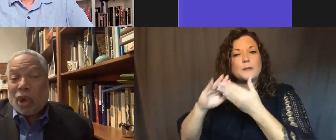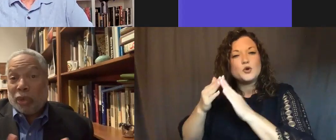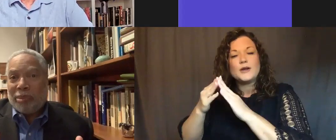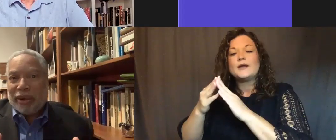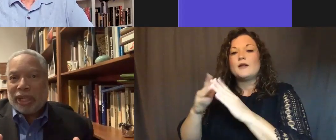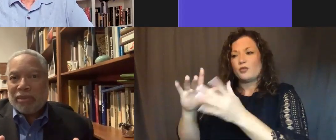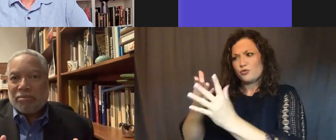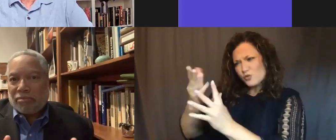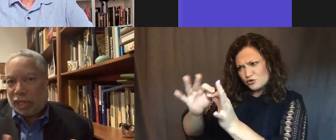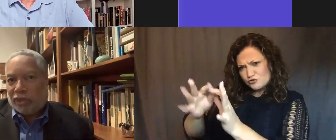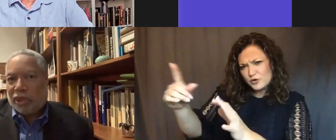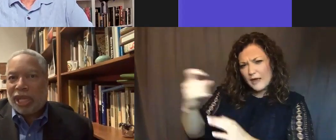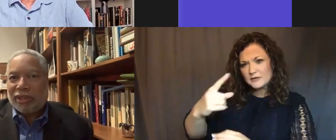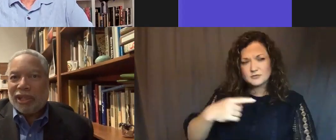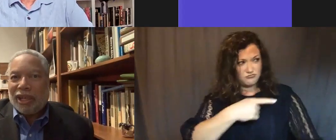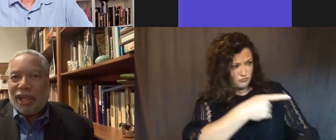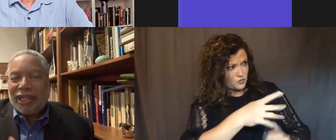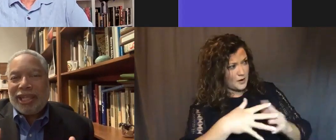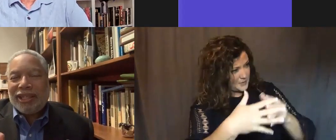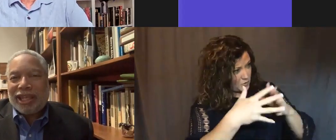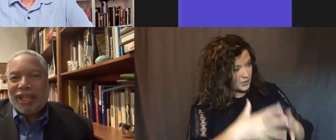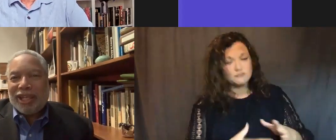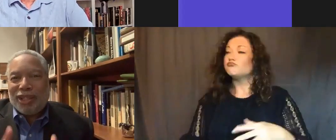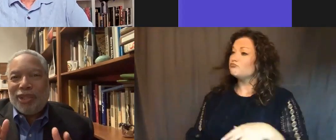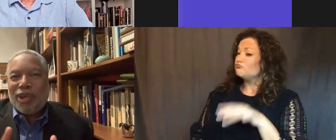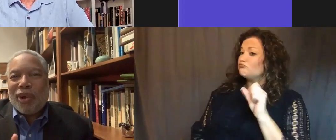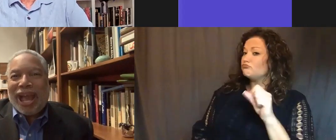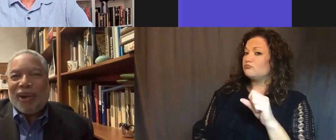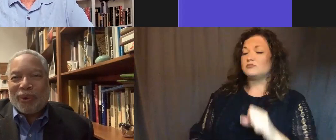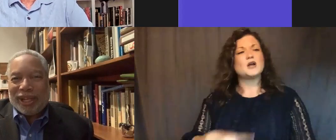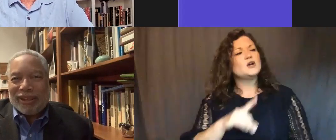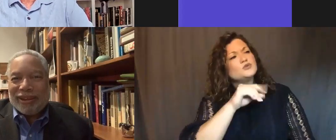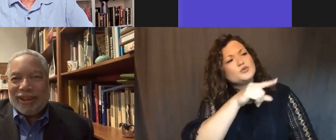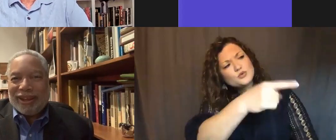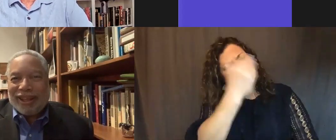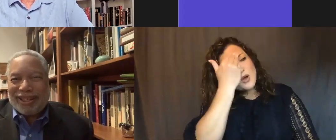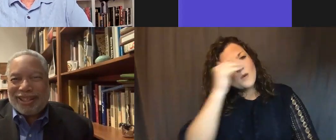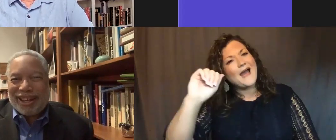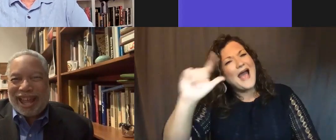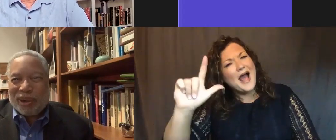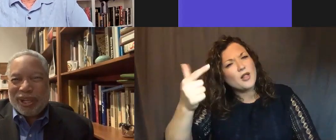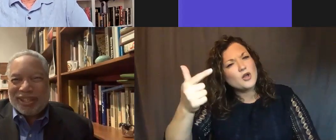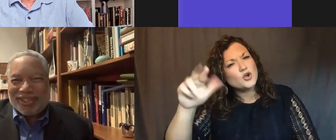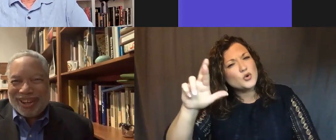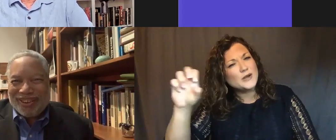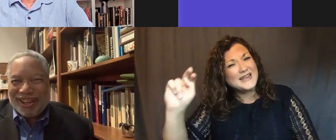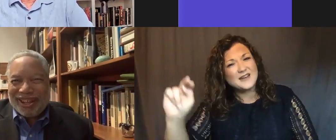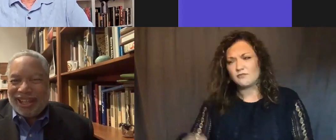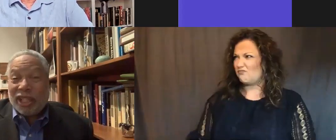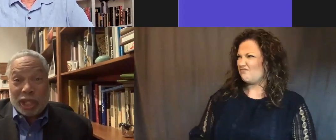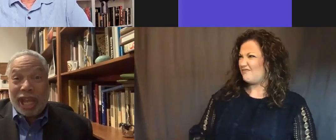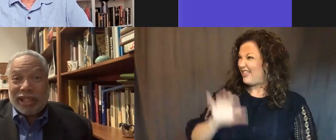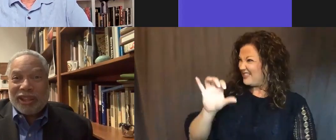are you an American? The answer was yes. And then they said, do you know Al Green? And I said, Al Green the singer?